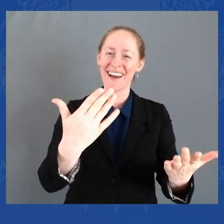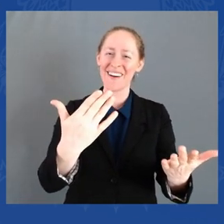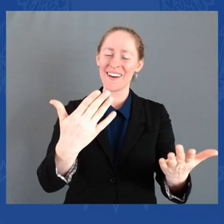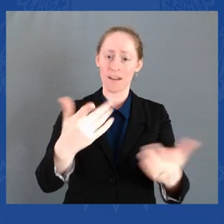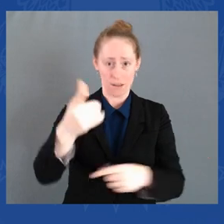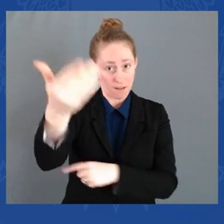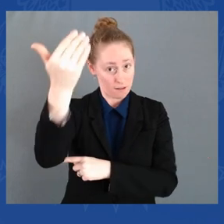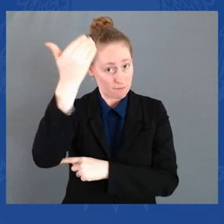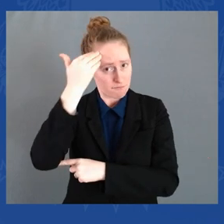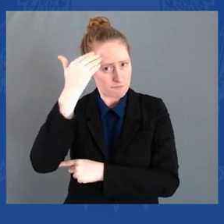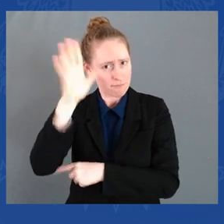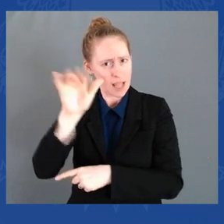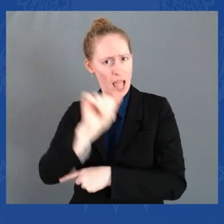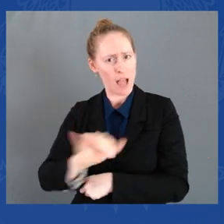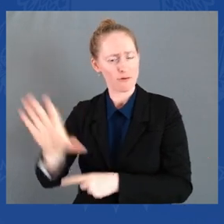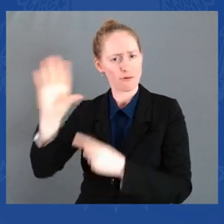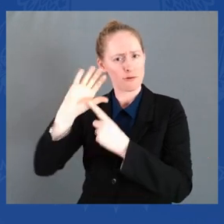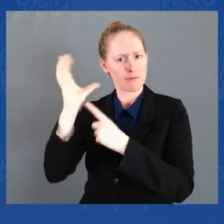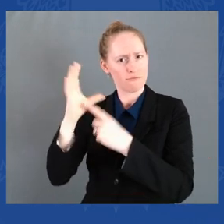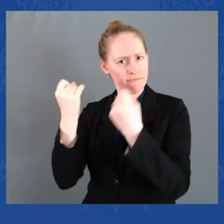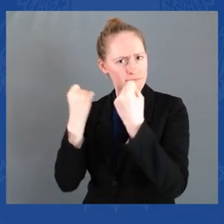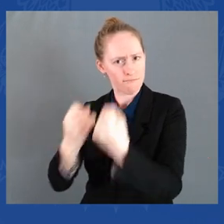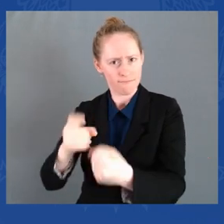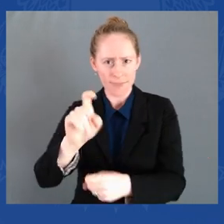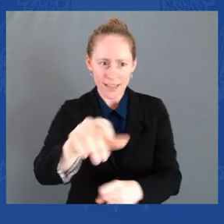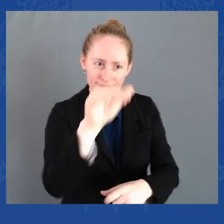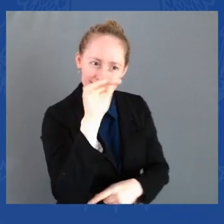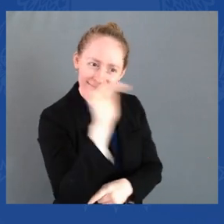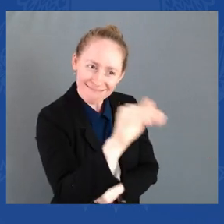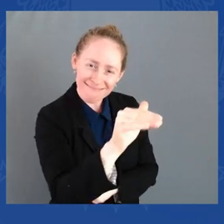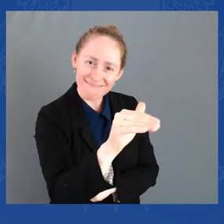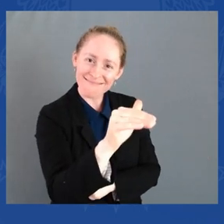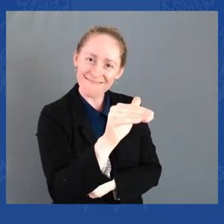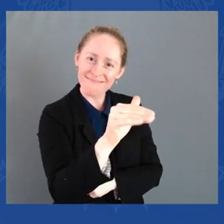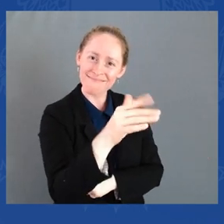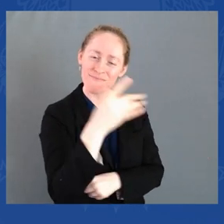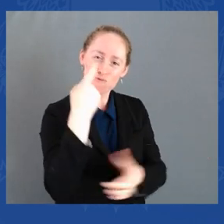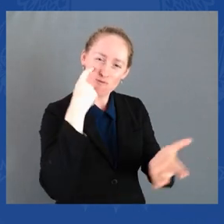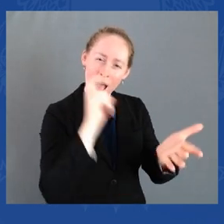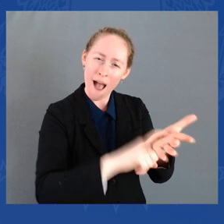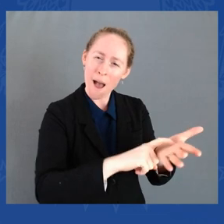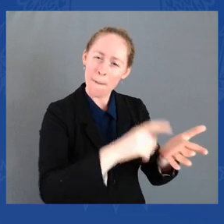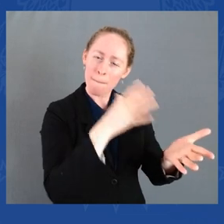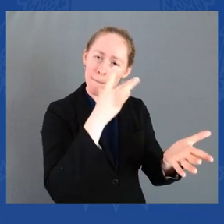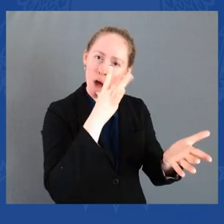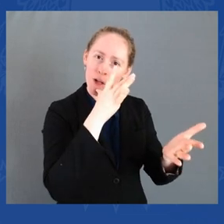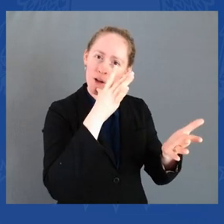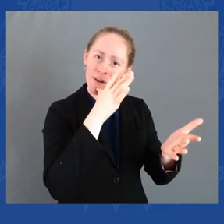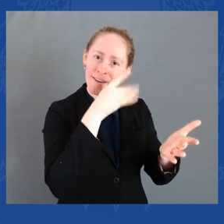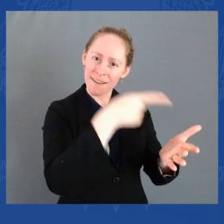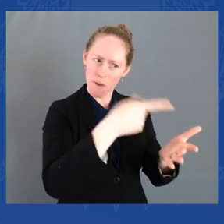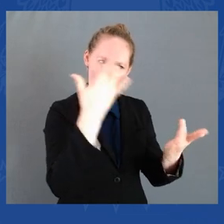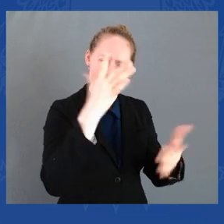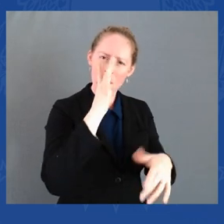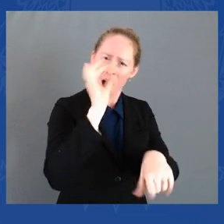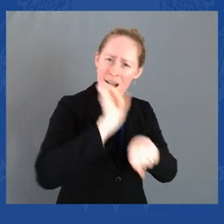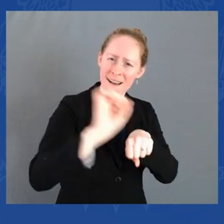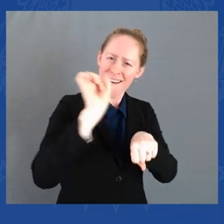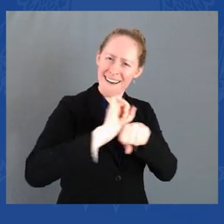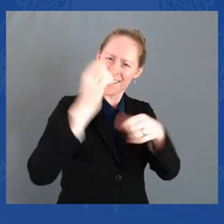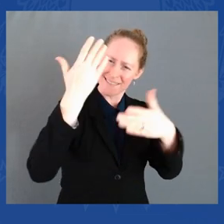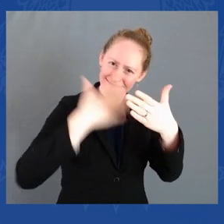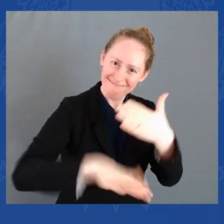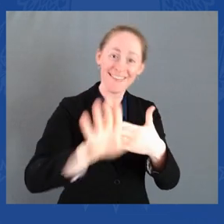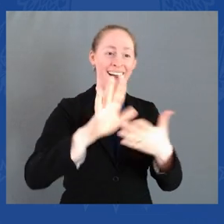a happy birthday because she said, I did all the work on the day that she was born. The Vice